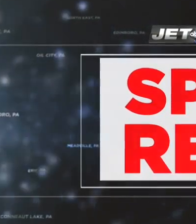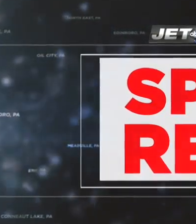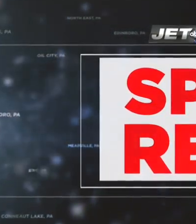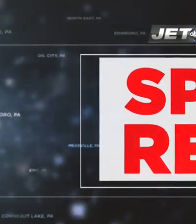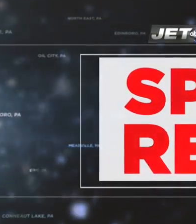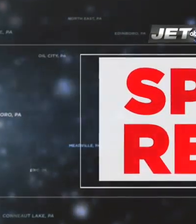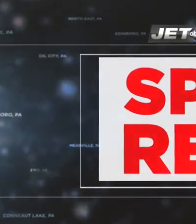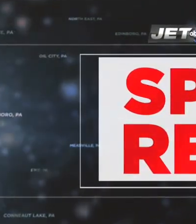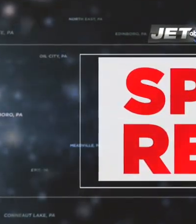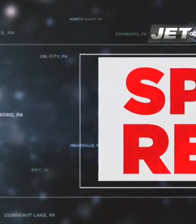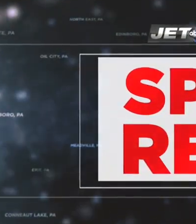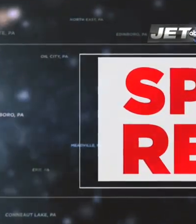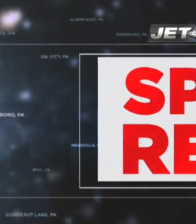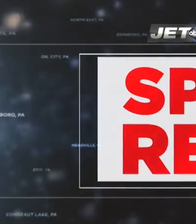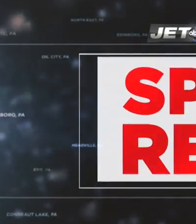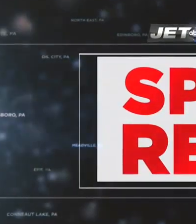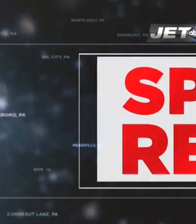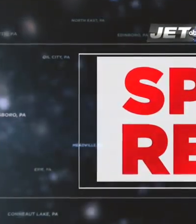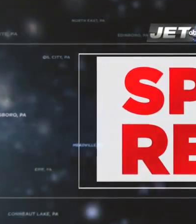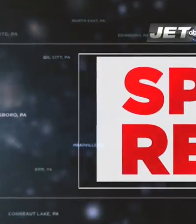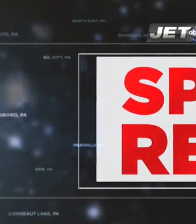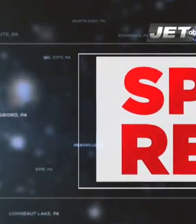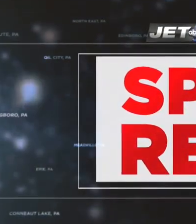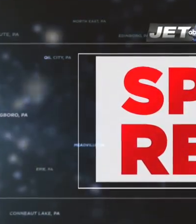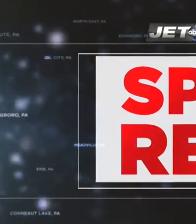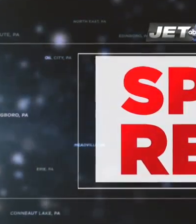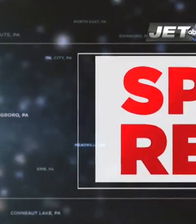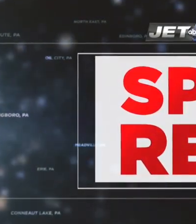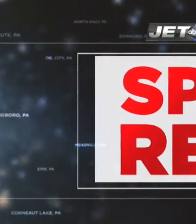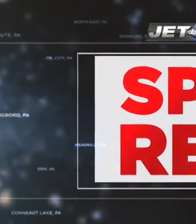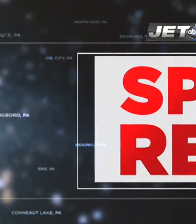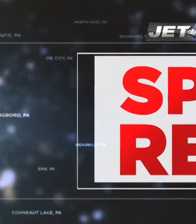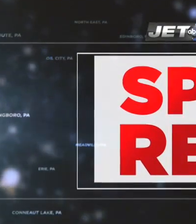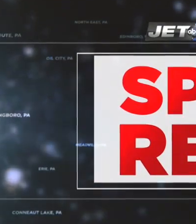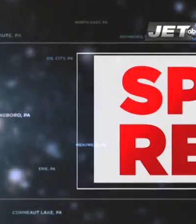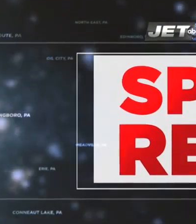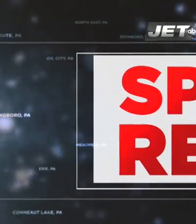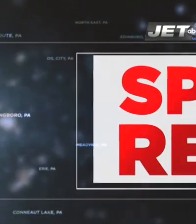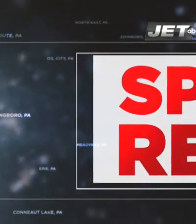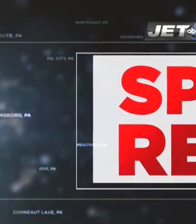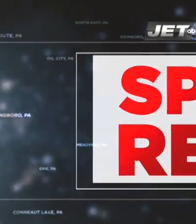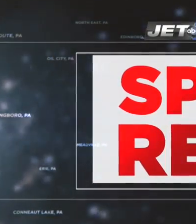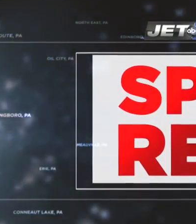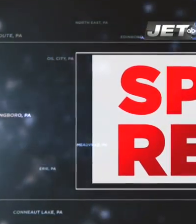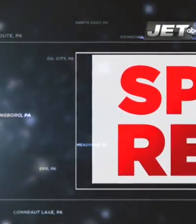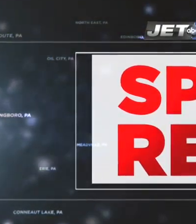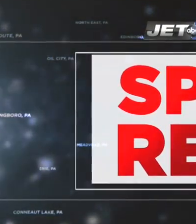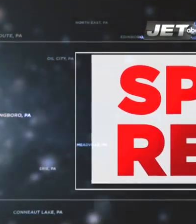yourerie.com. We now return you to your regularly scheduled programming.